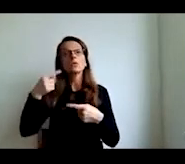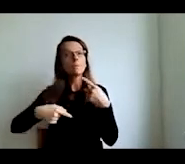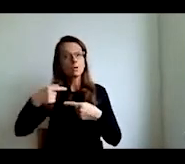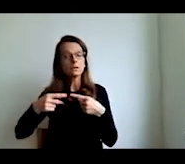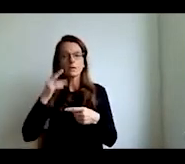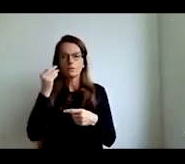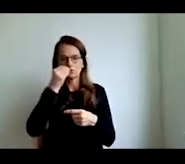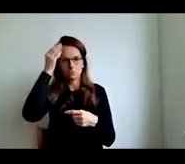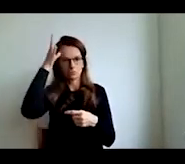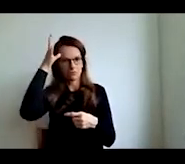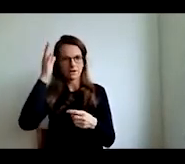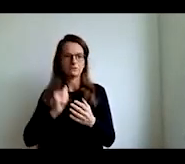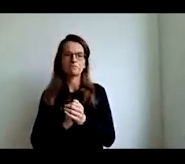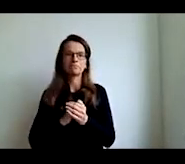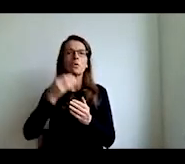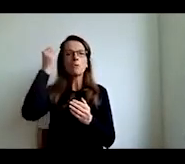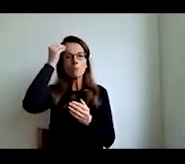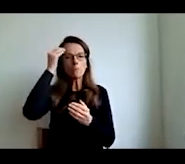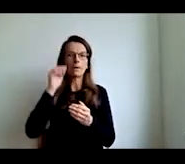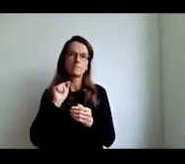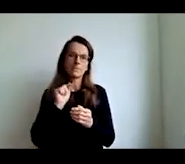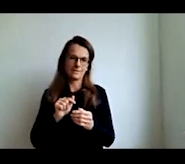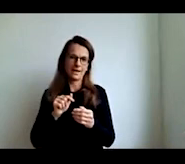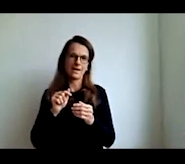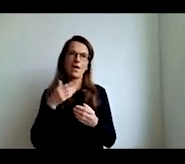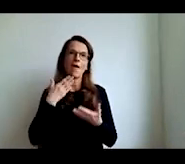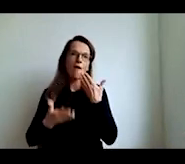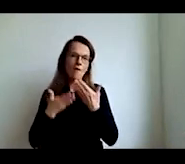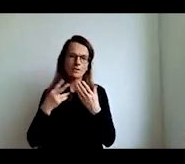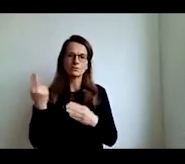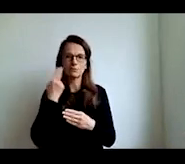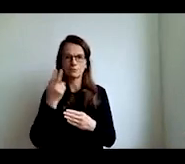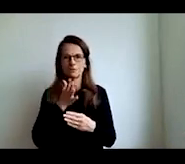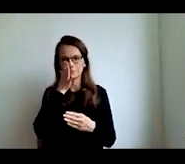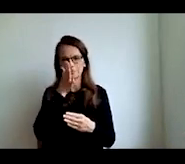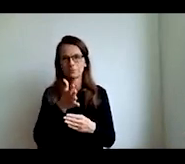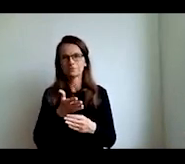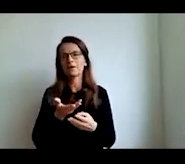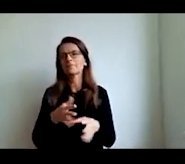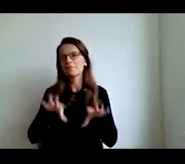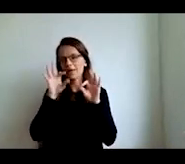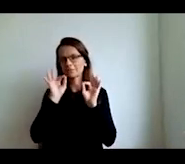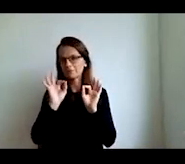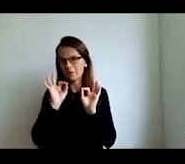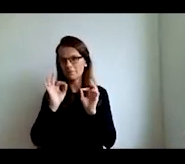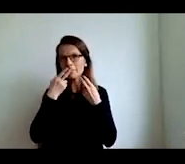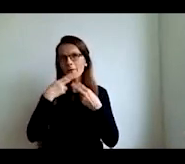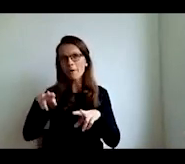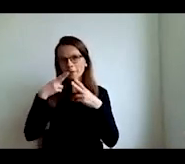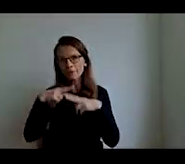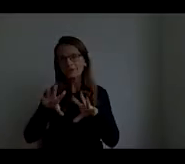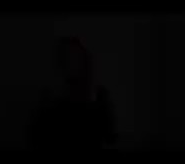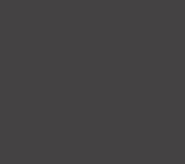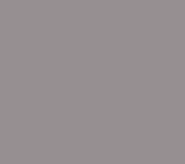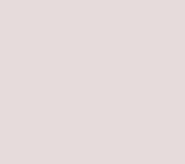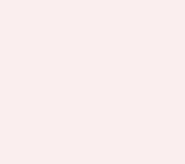well i hope you know here in slovenia at this conference you'll find good answers to those questions well you very much